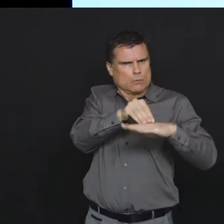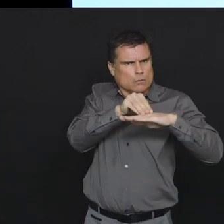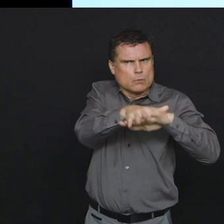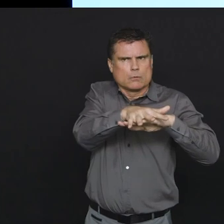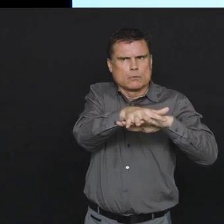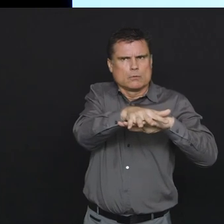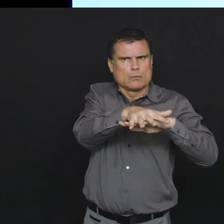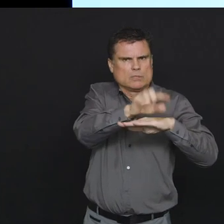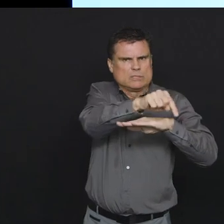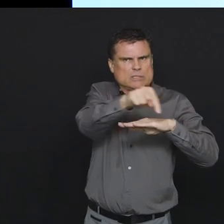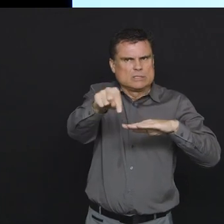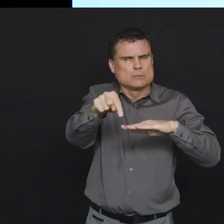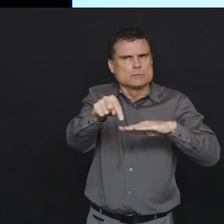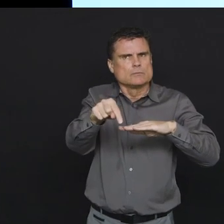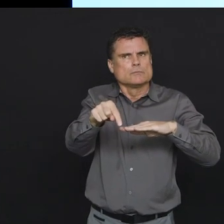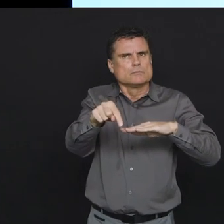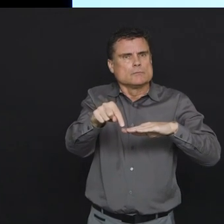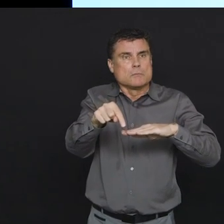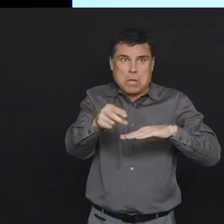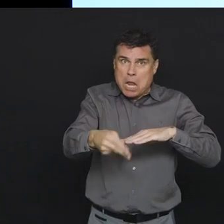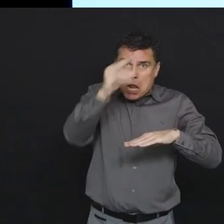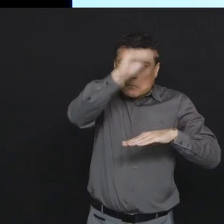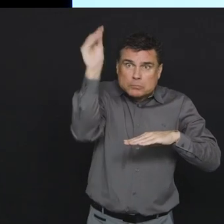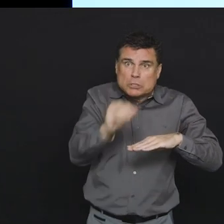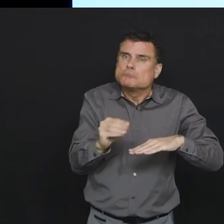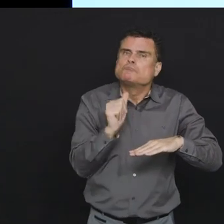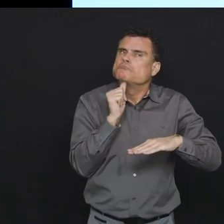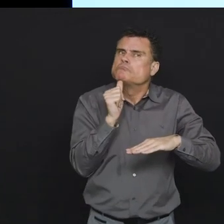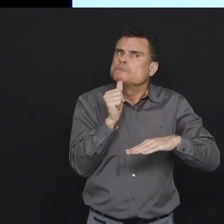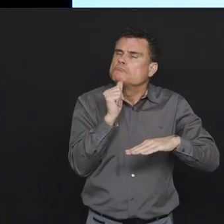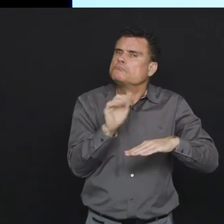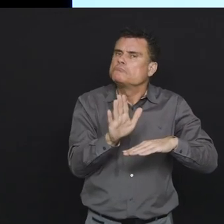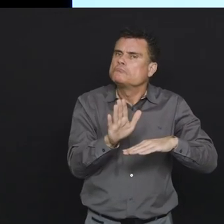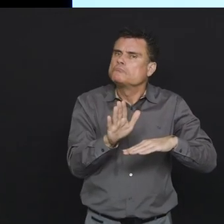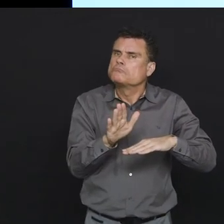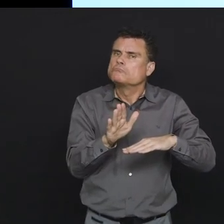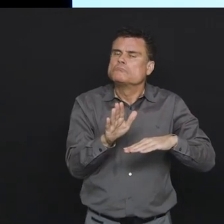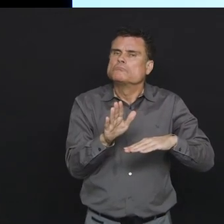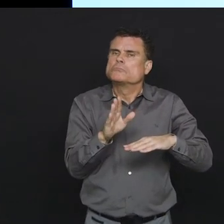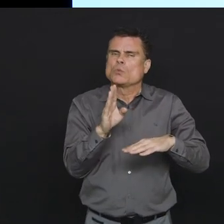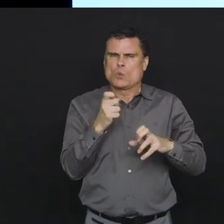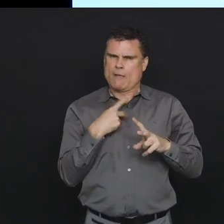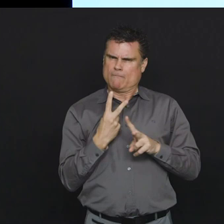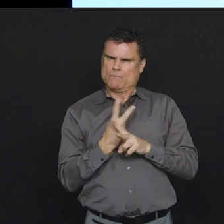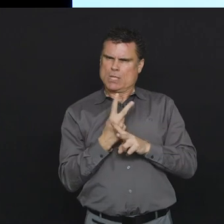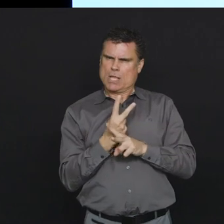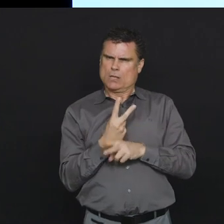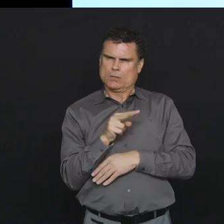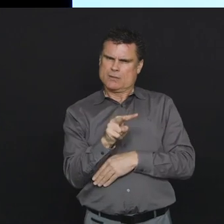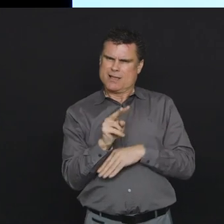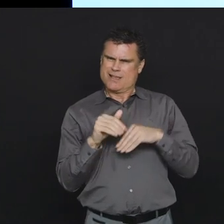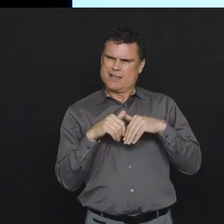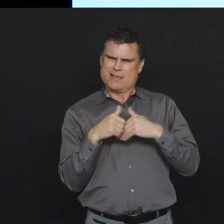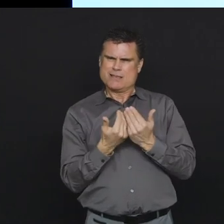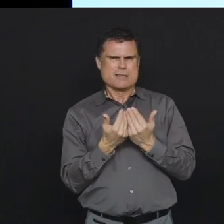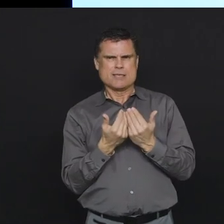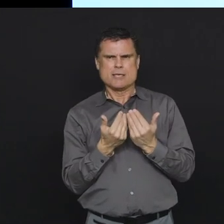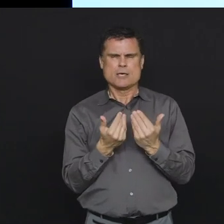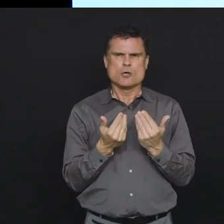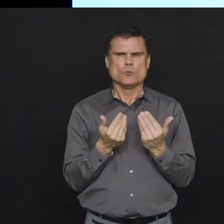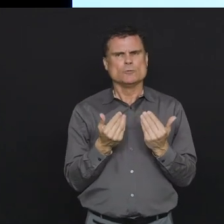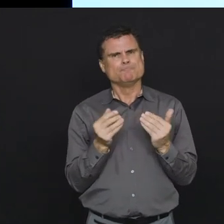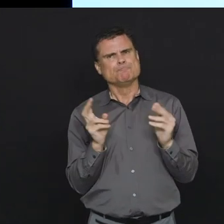very early stage because we haven't thankfully had a lot of cases yet in BC and we are still within the time frame